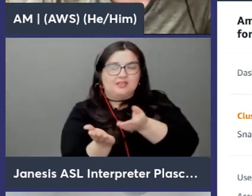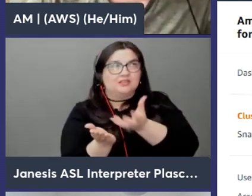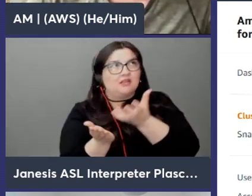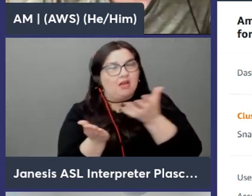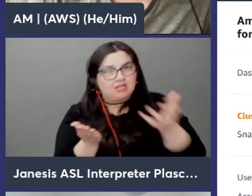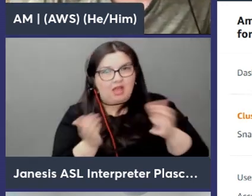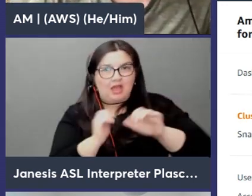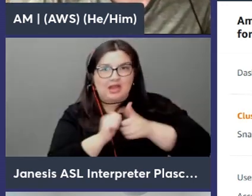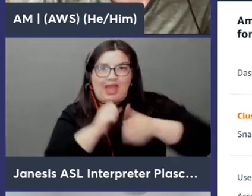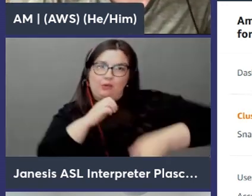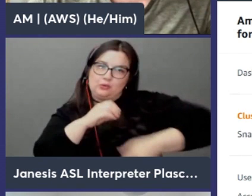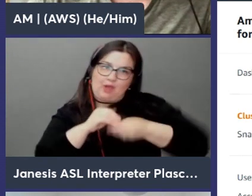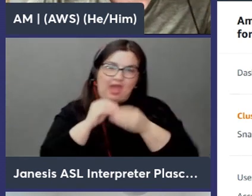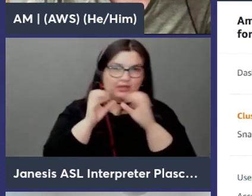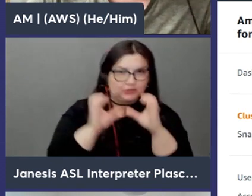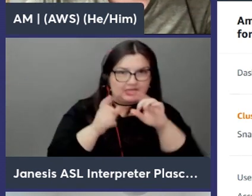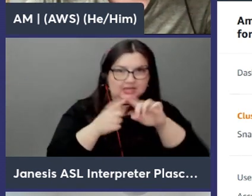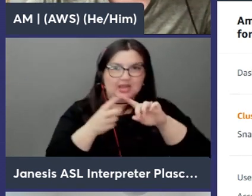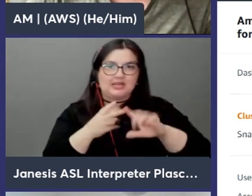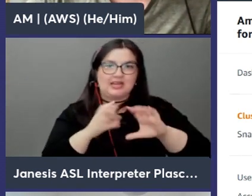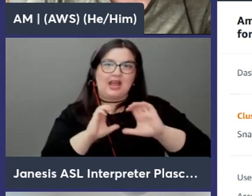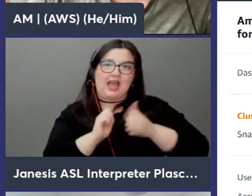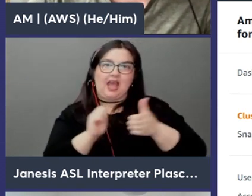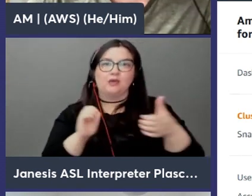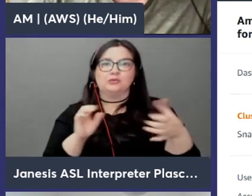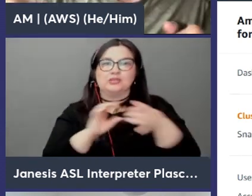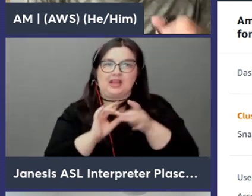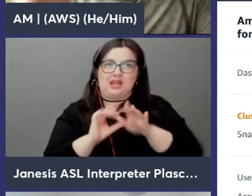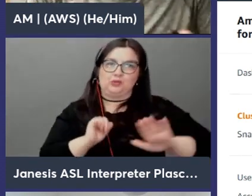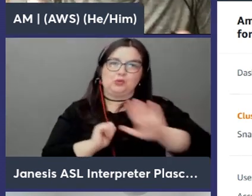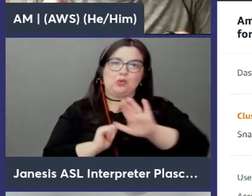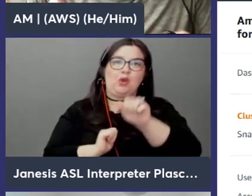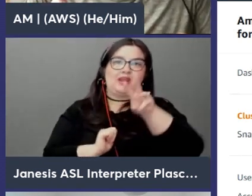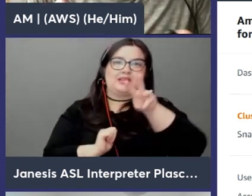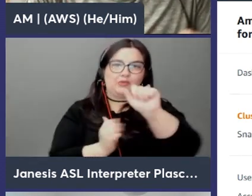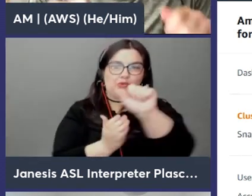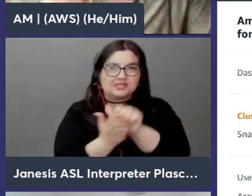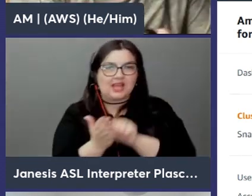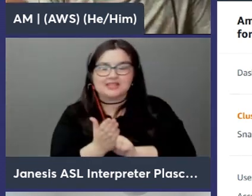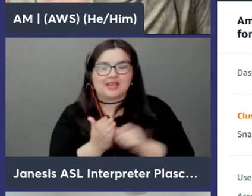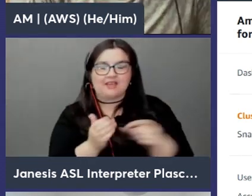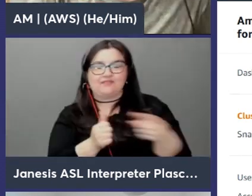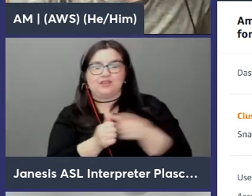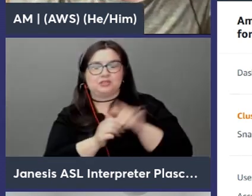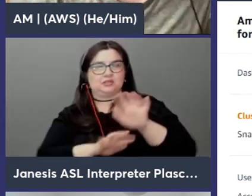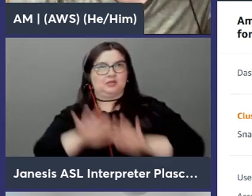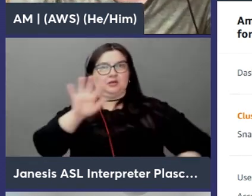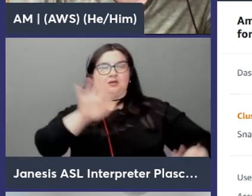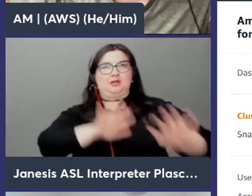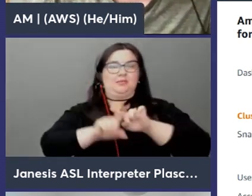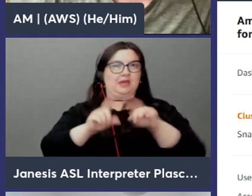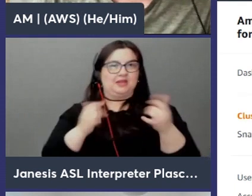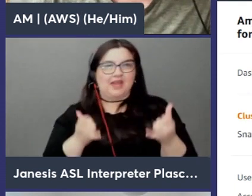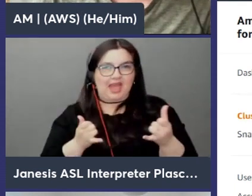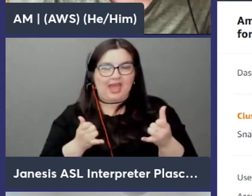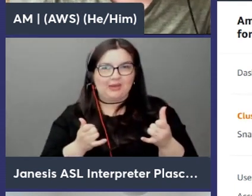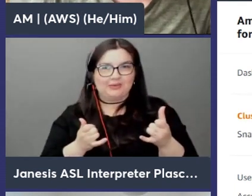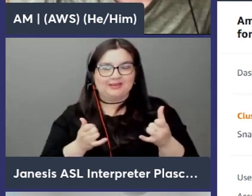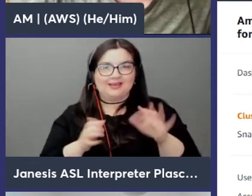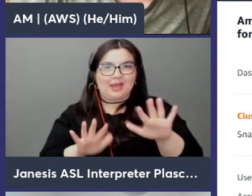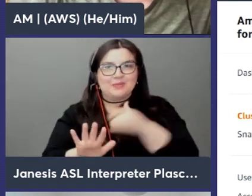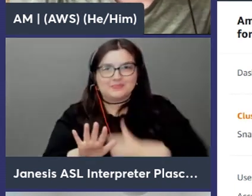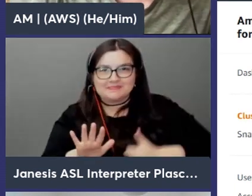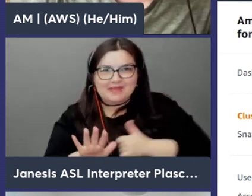adding credentials and how to connect back up to your aws account that kind of threw me through a loop but you know it's i didn't mean to break up the